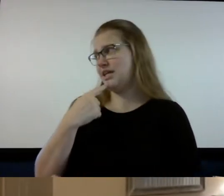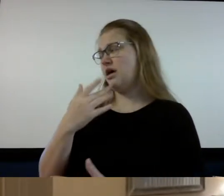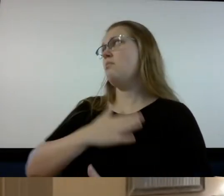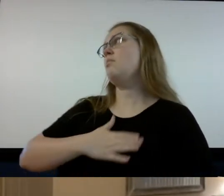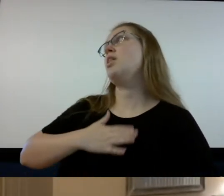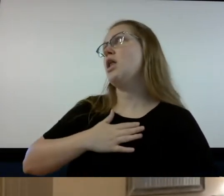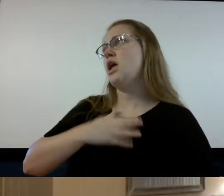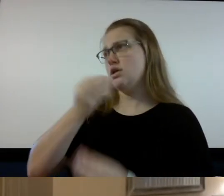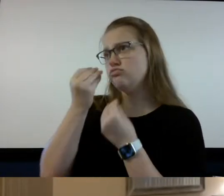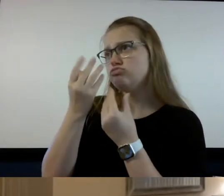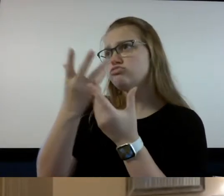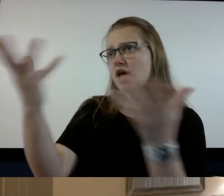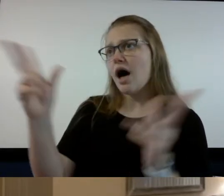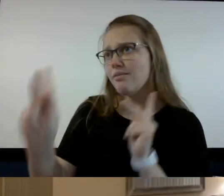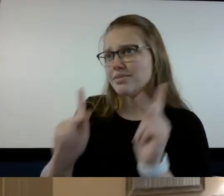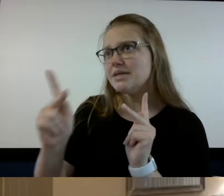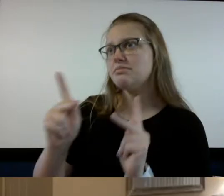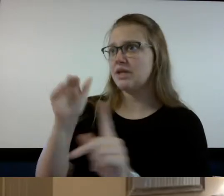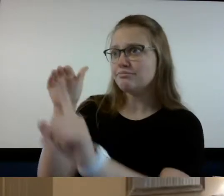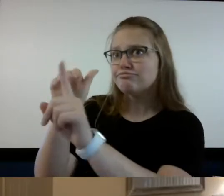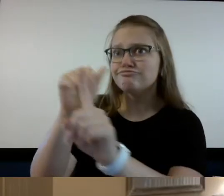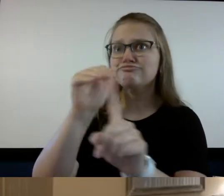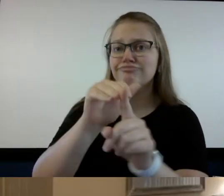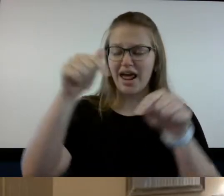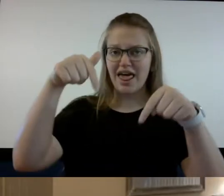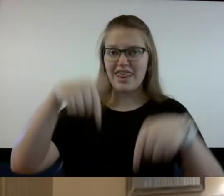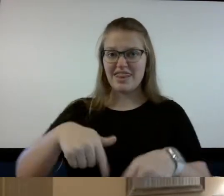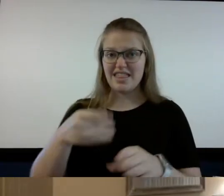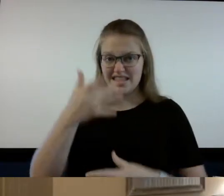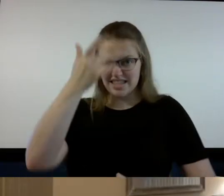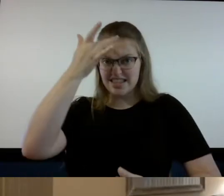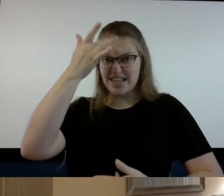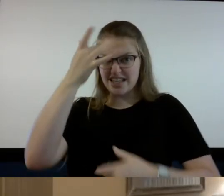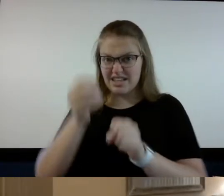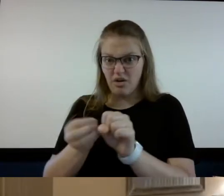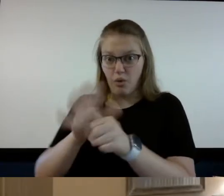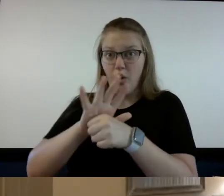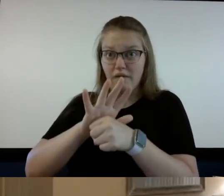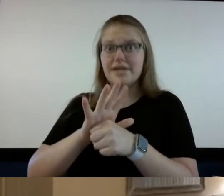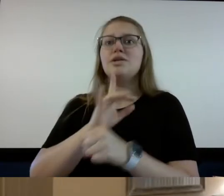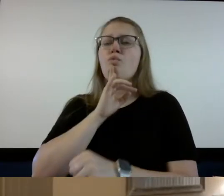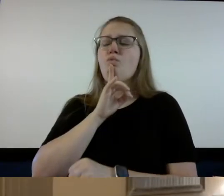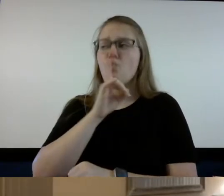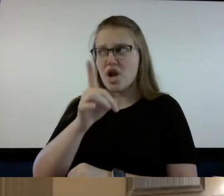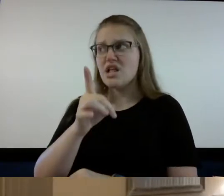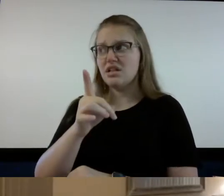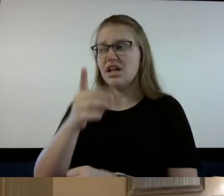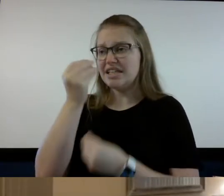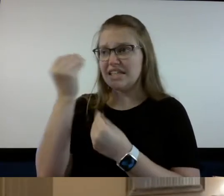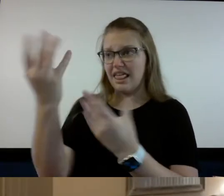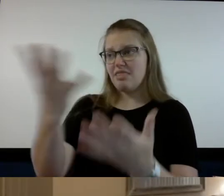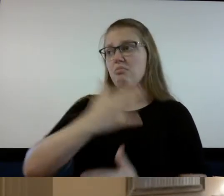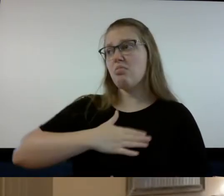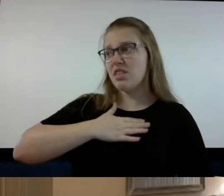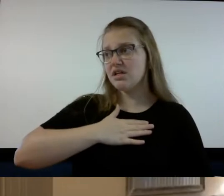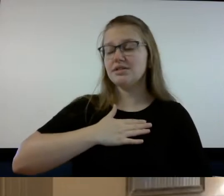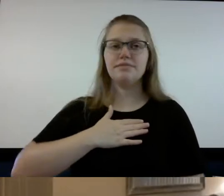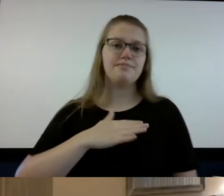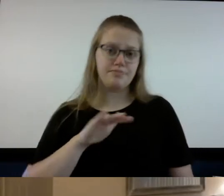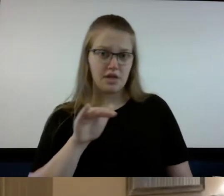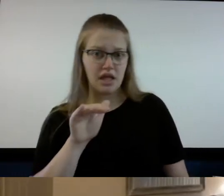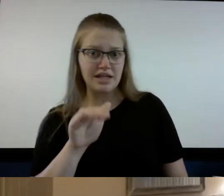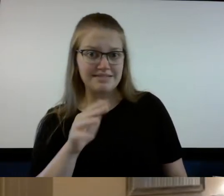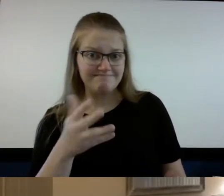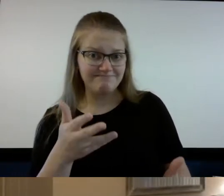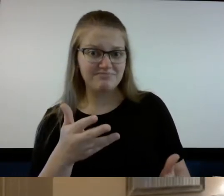tell the tell the people that it's real and uh see the thing that you